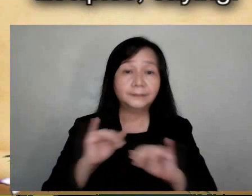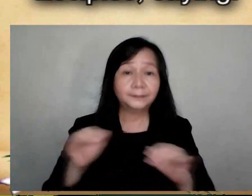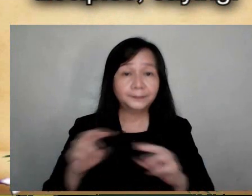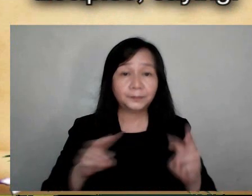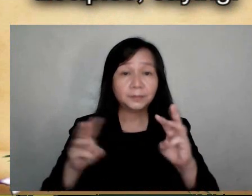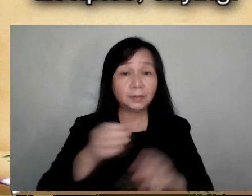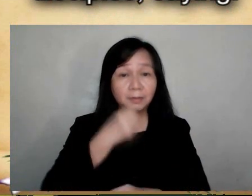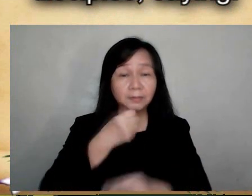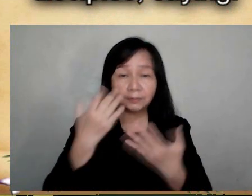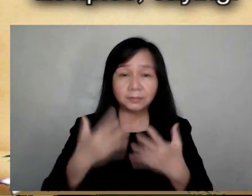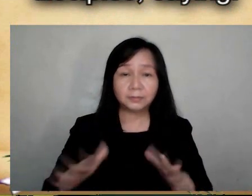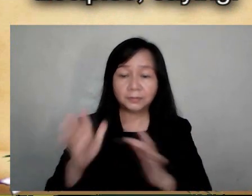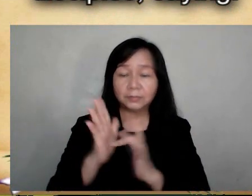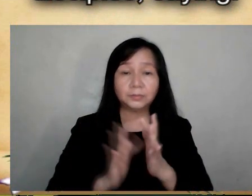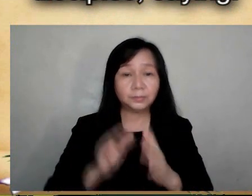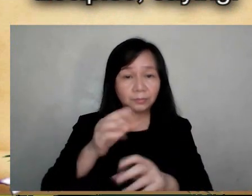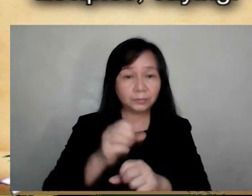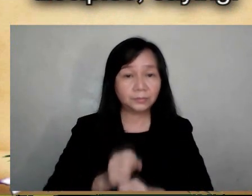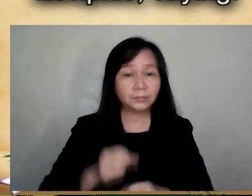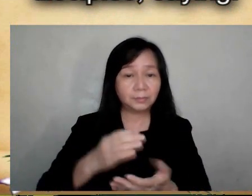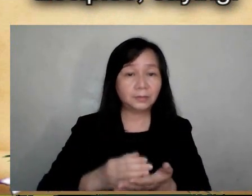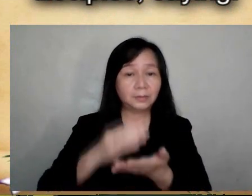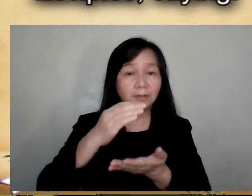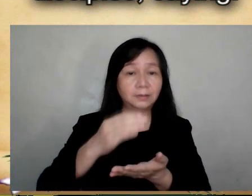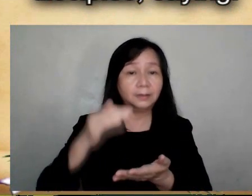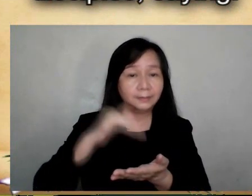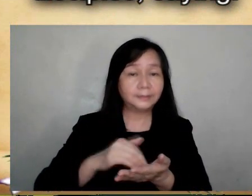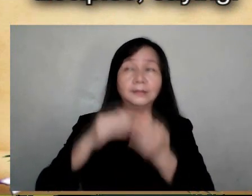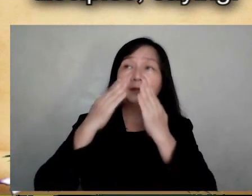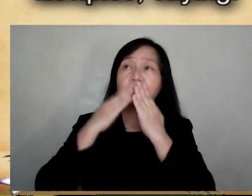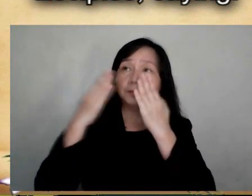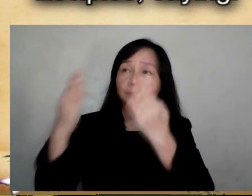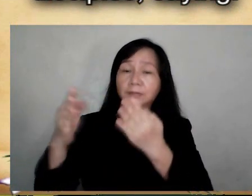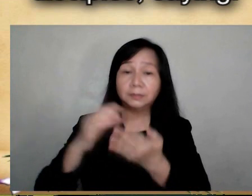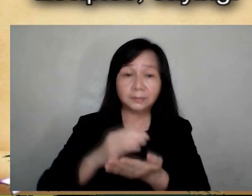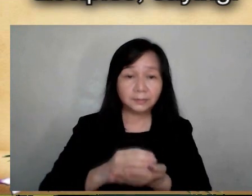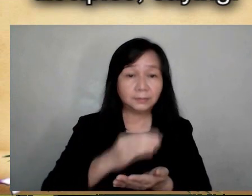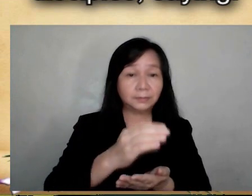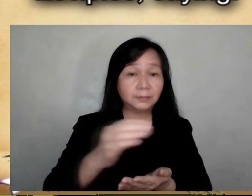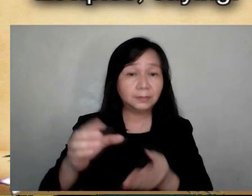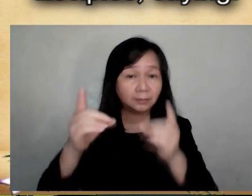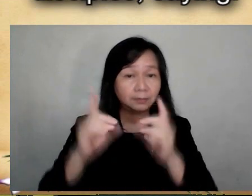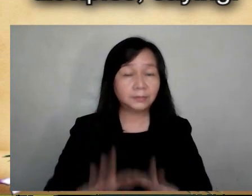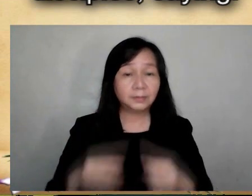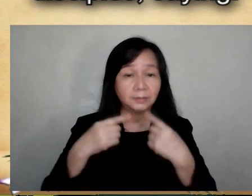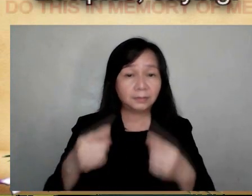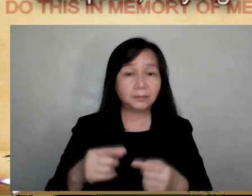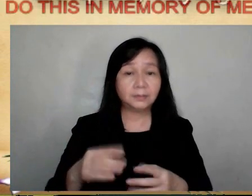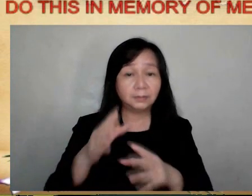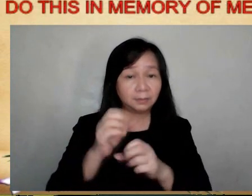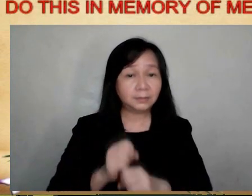In a similar way, when supper was ended, He took the chalice. Once more giving thanks, He gave it to His disciples, saying,